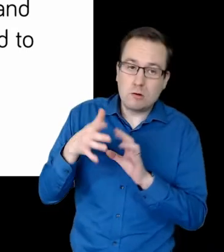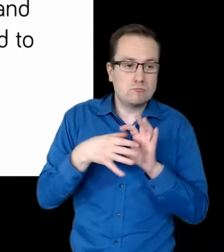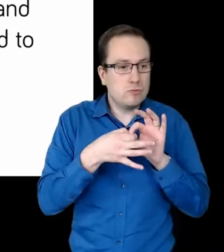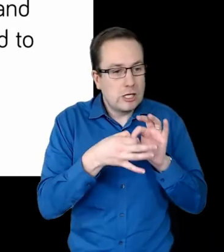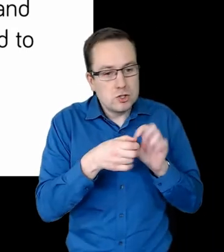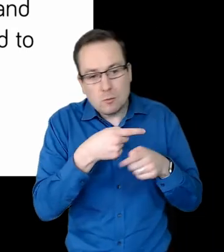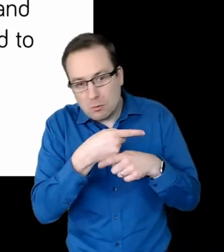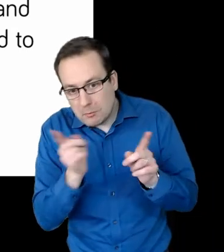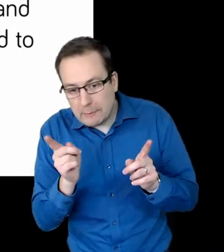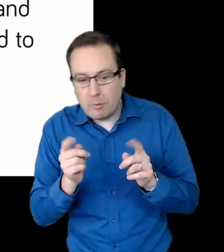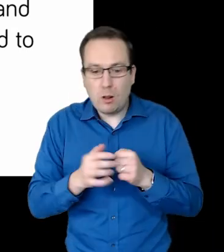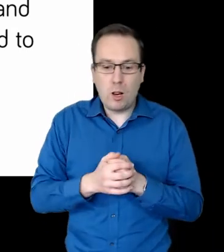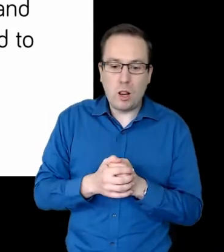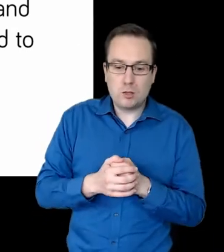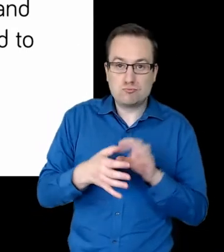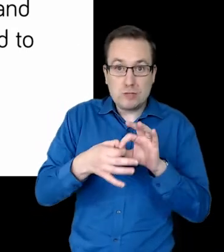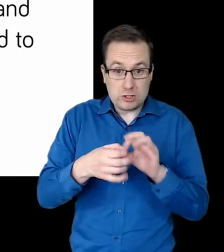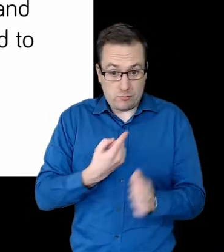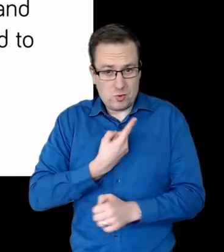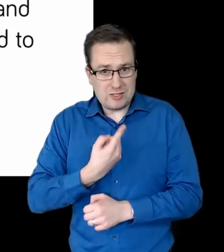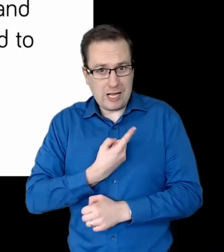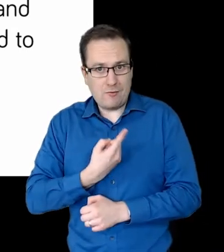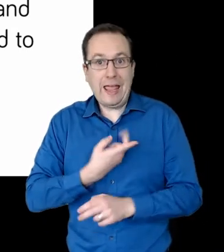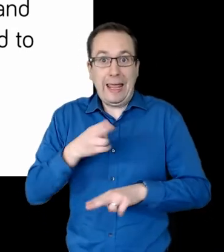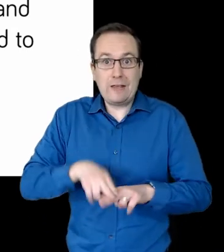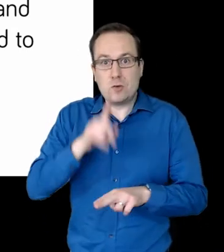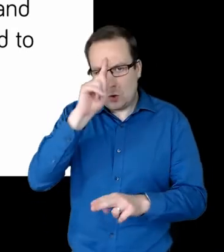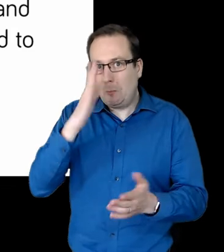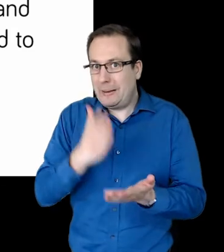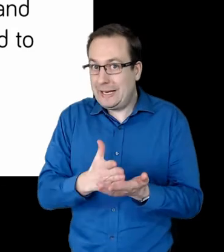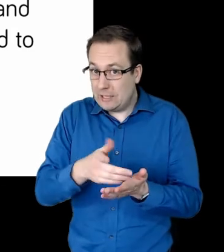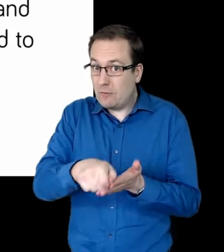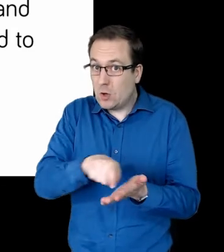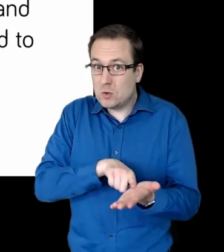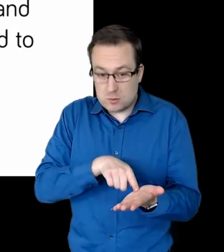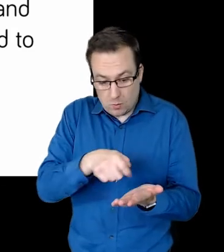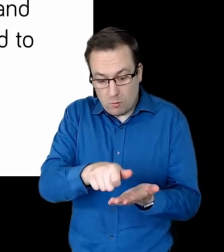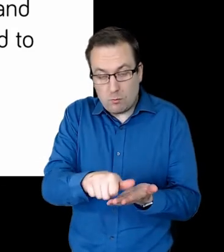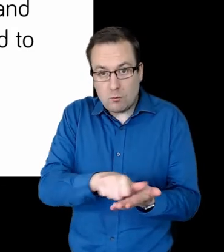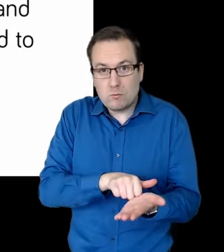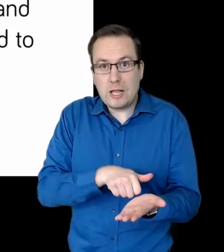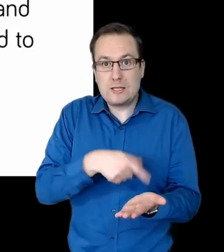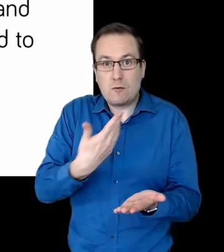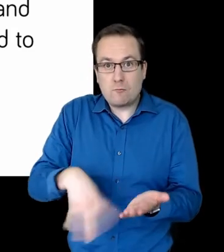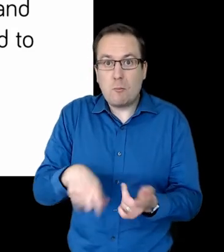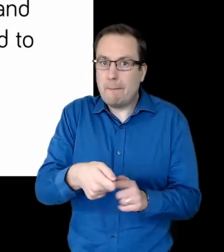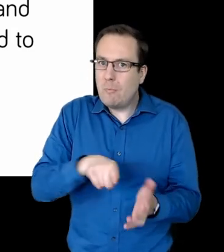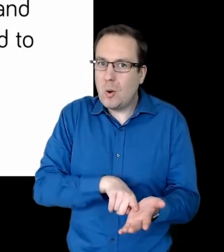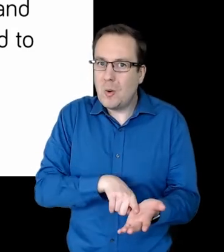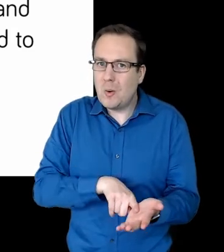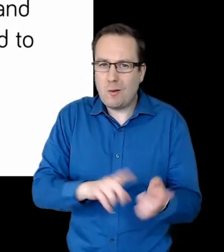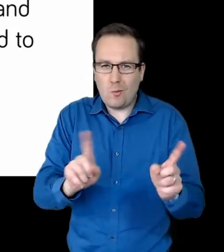Paul's words applied to you? What would be different in your daily life?